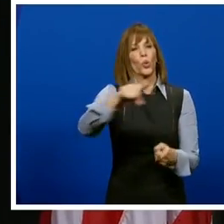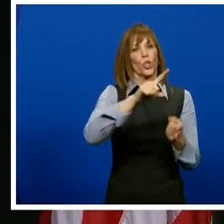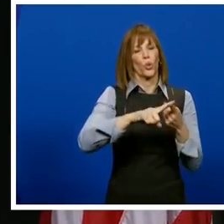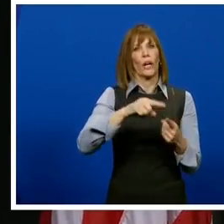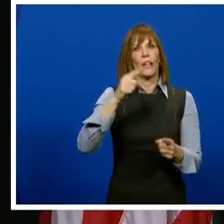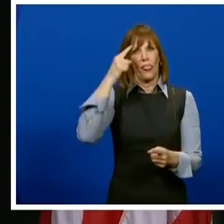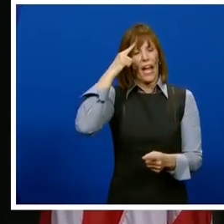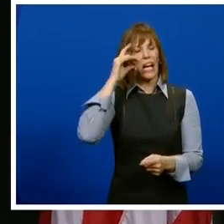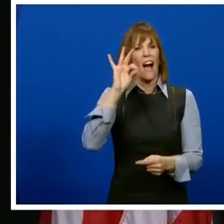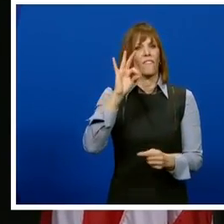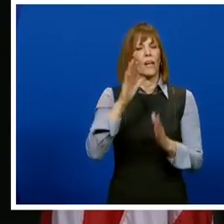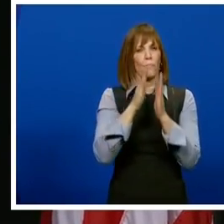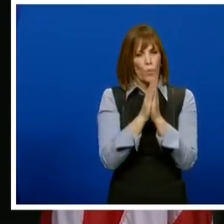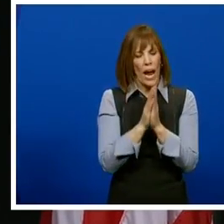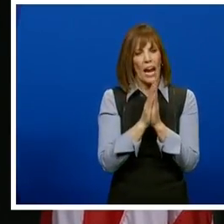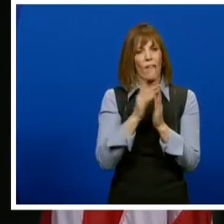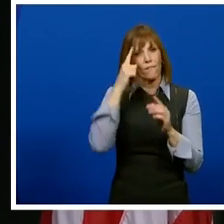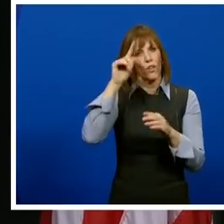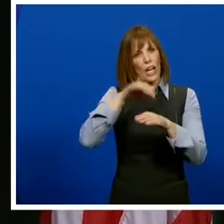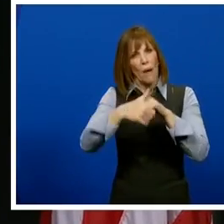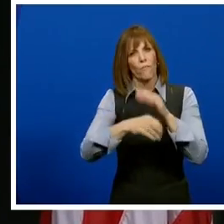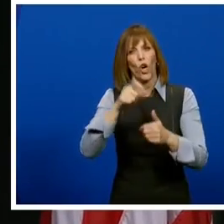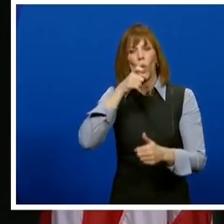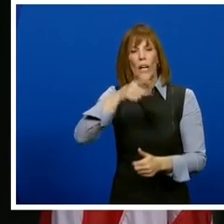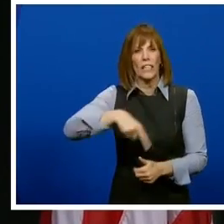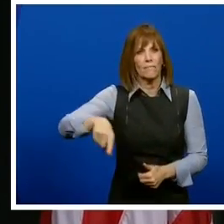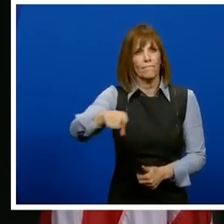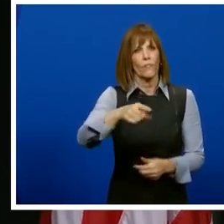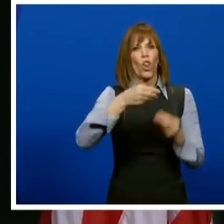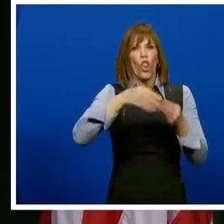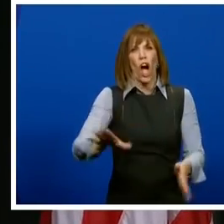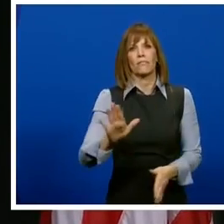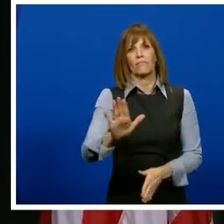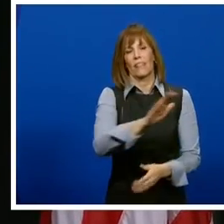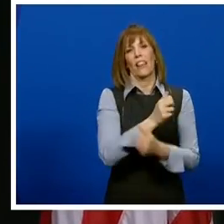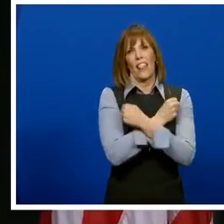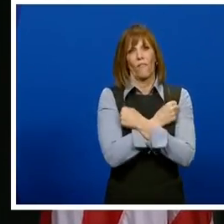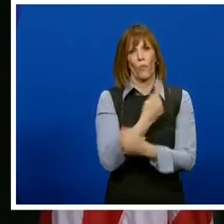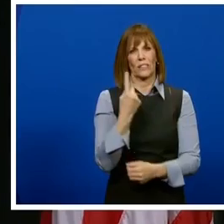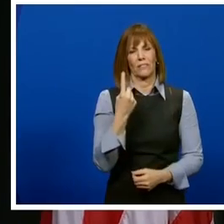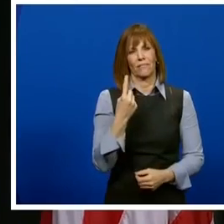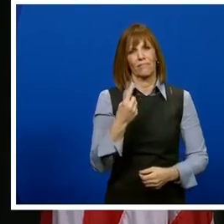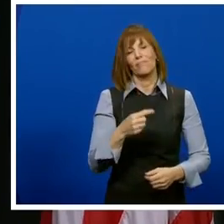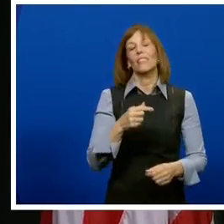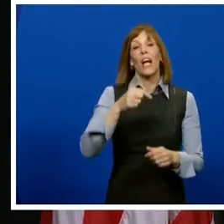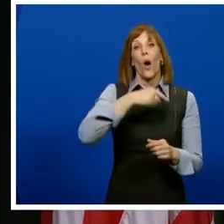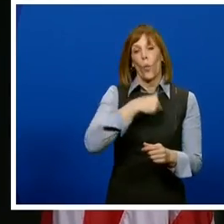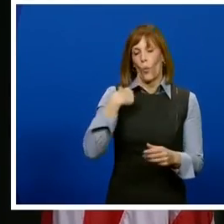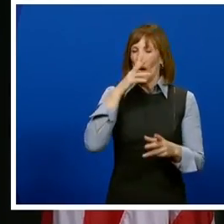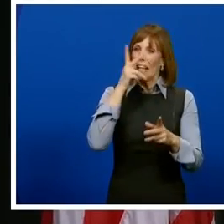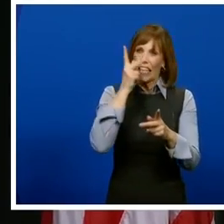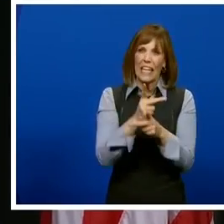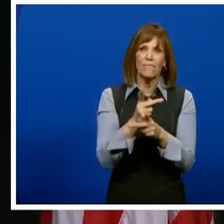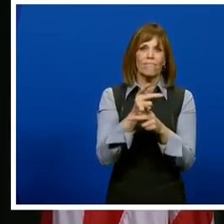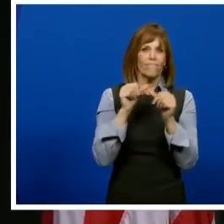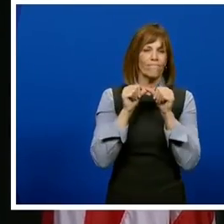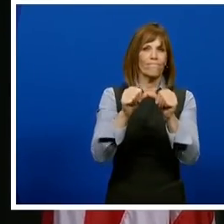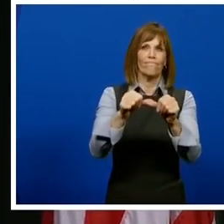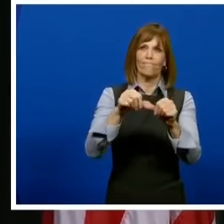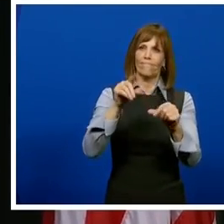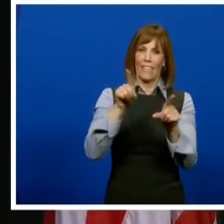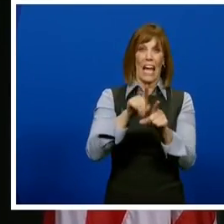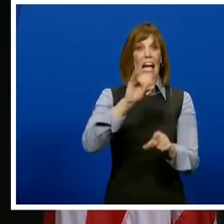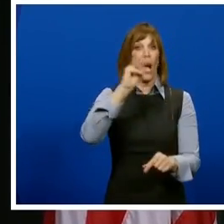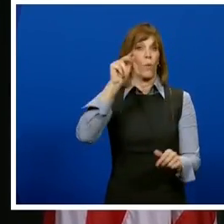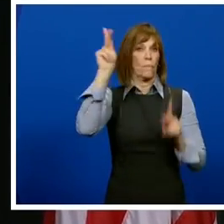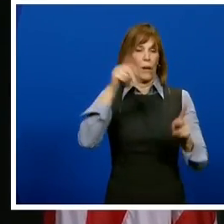praying for the peace and comfort of those who loved them. In the meantime, we'll continue to move forward as Iowans do with